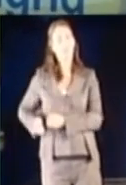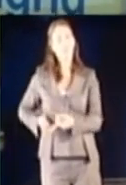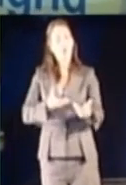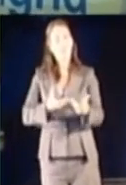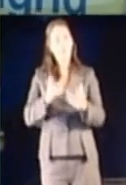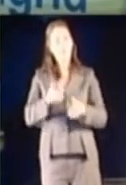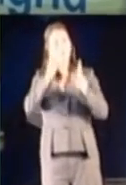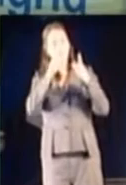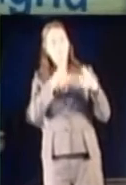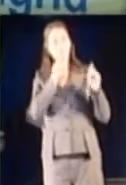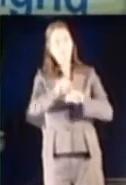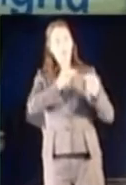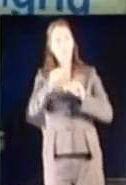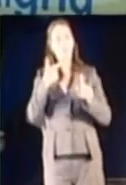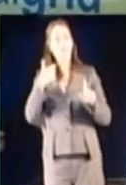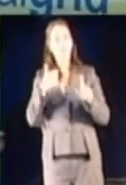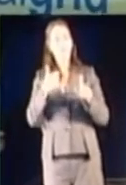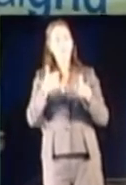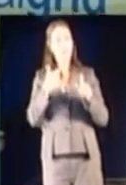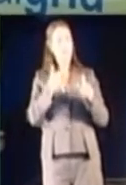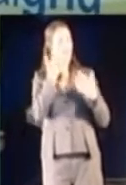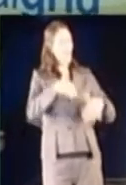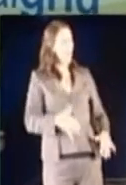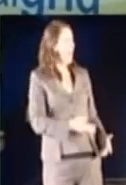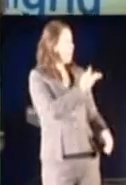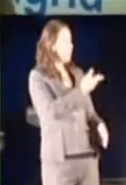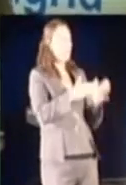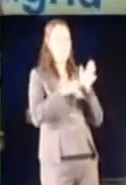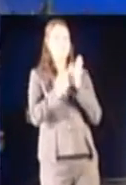coach and Leicester legend, Martin Johnson.